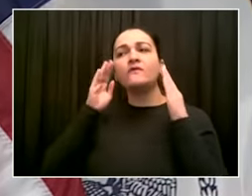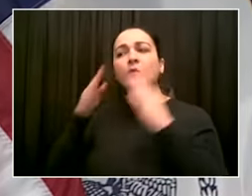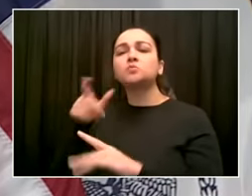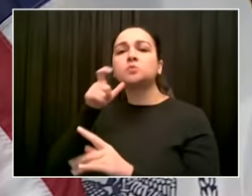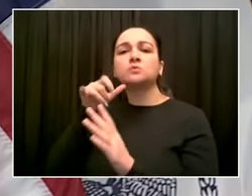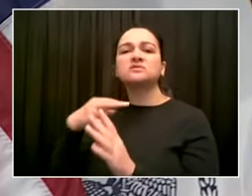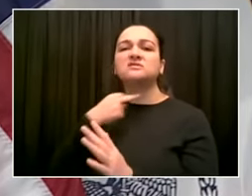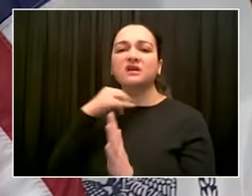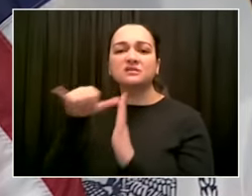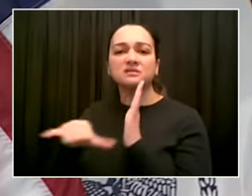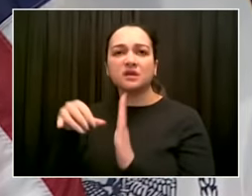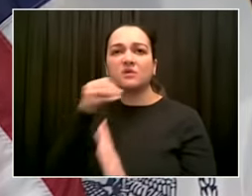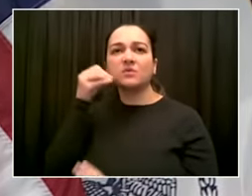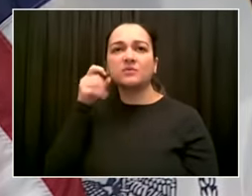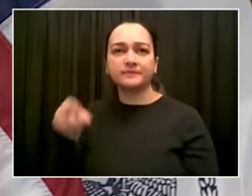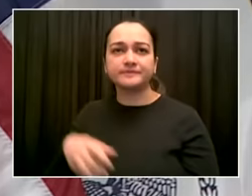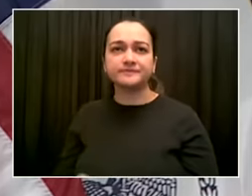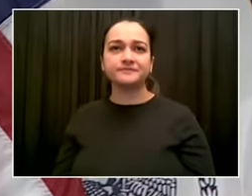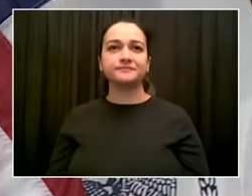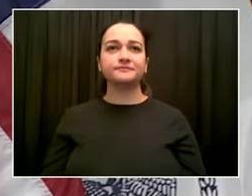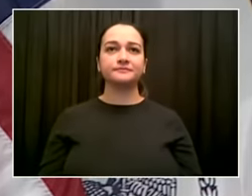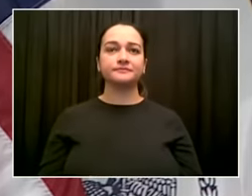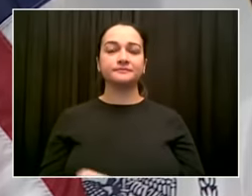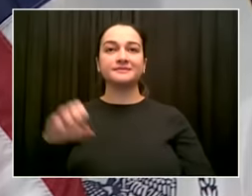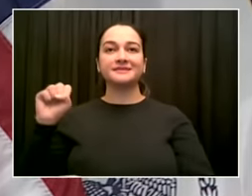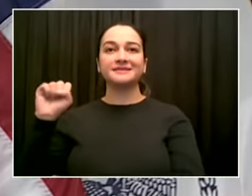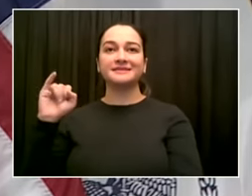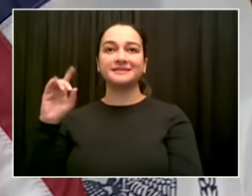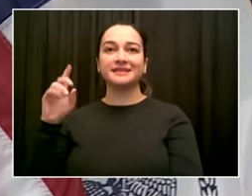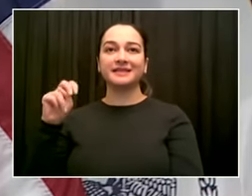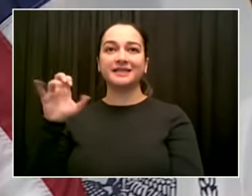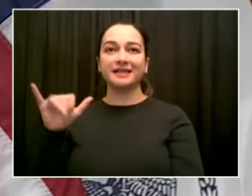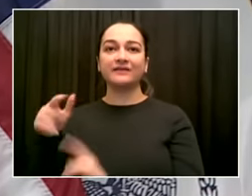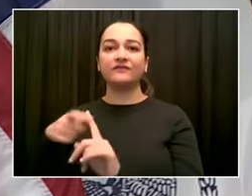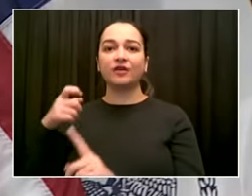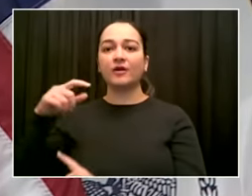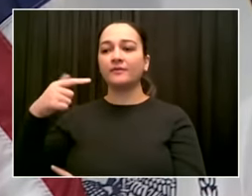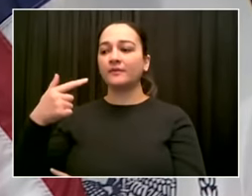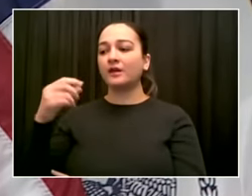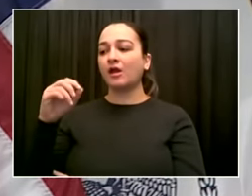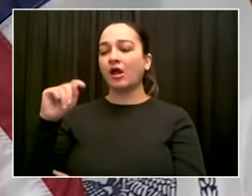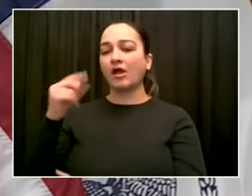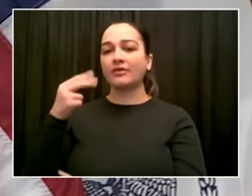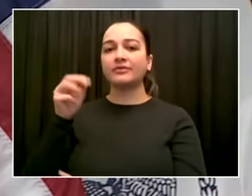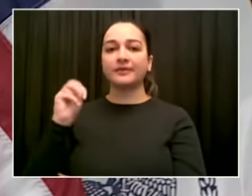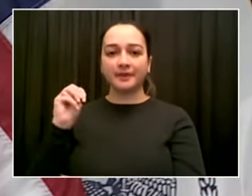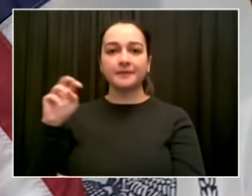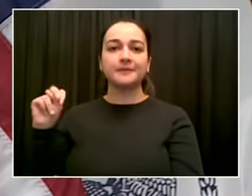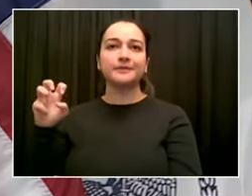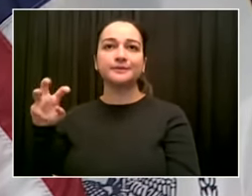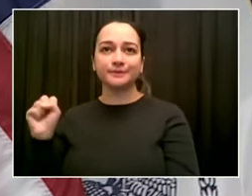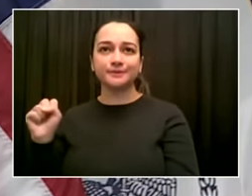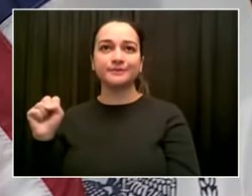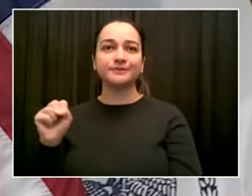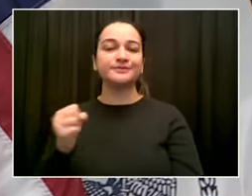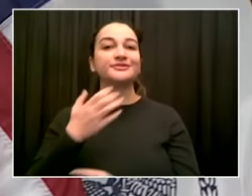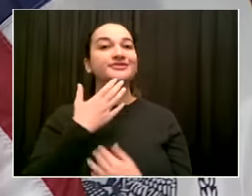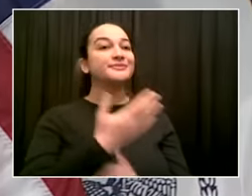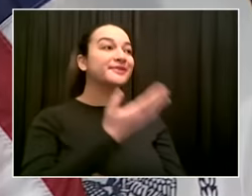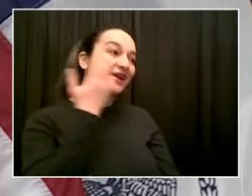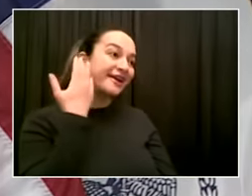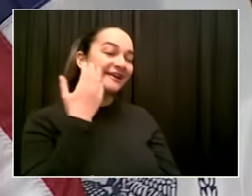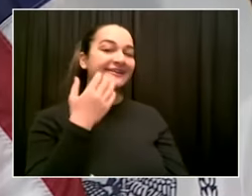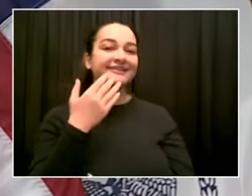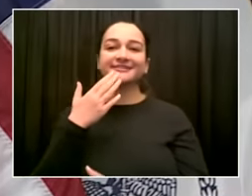Good morning, Mr. Mayor. Hey, Sydney. How you doing? Good, good. So I want to ask about